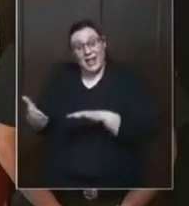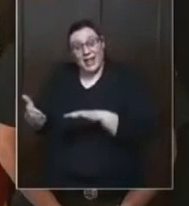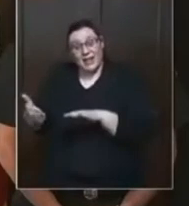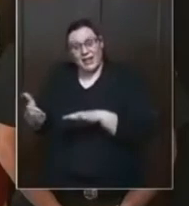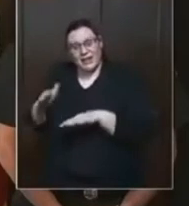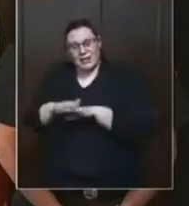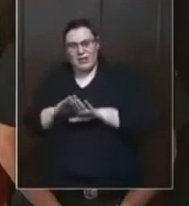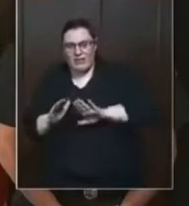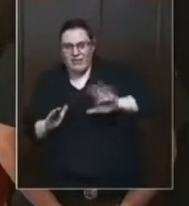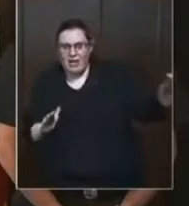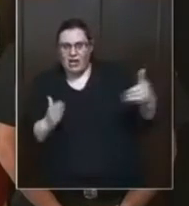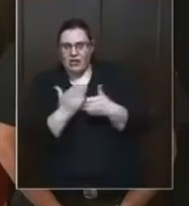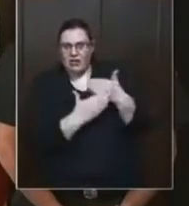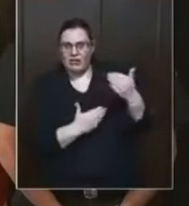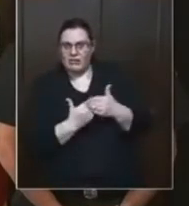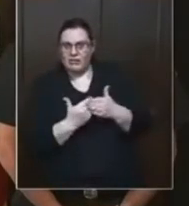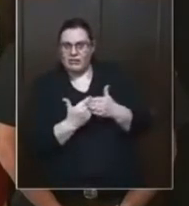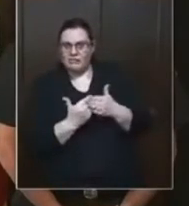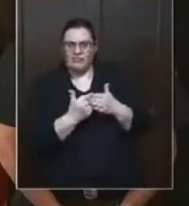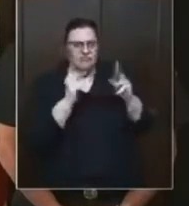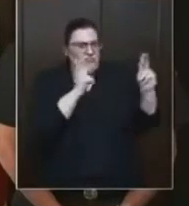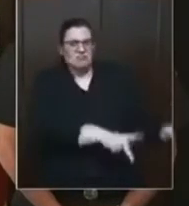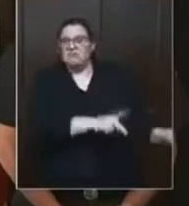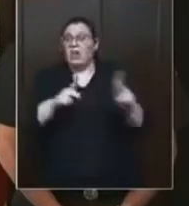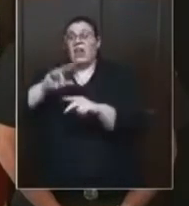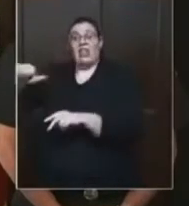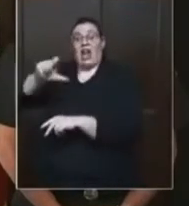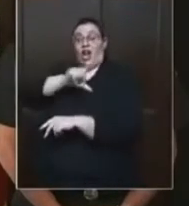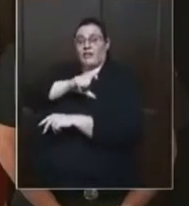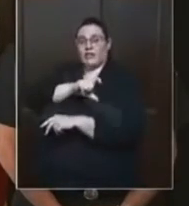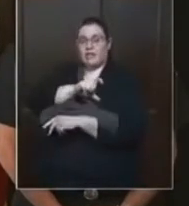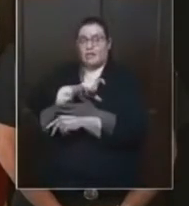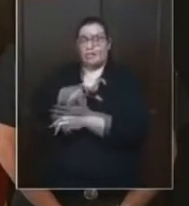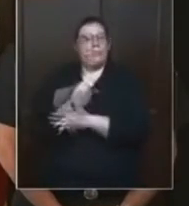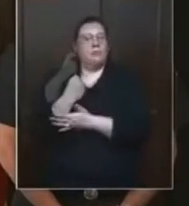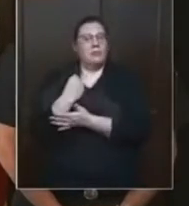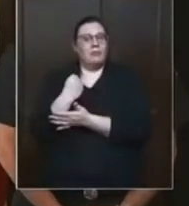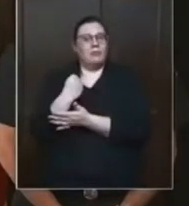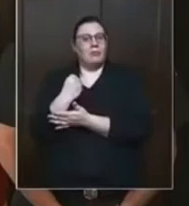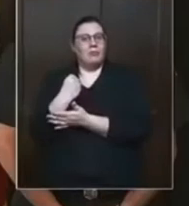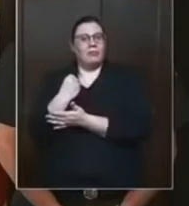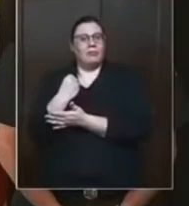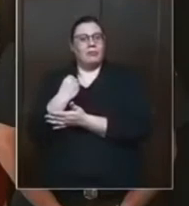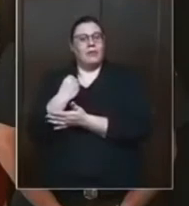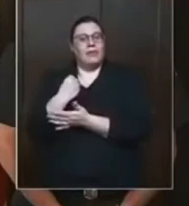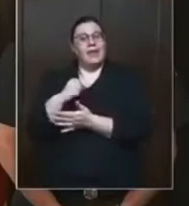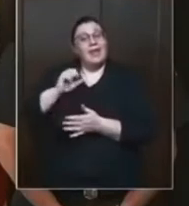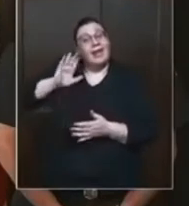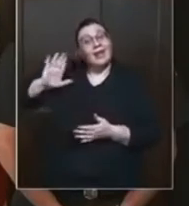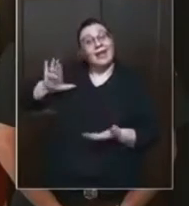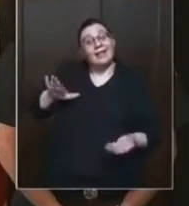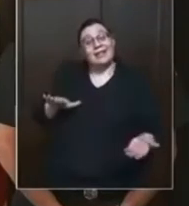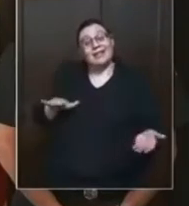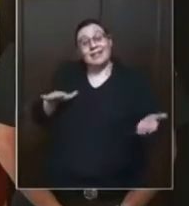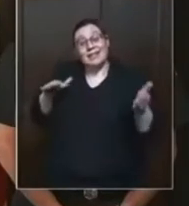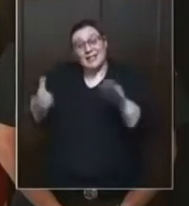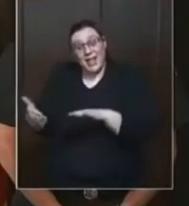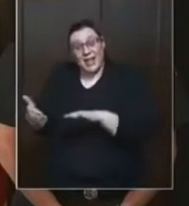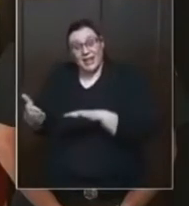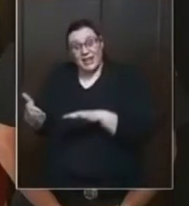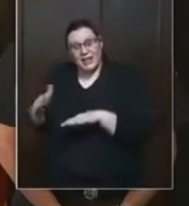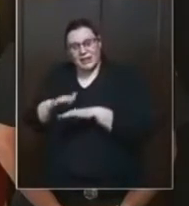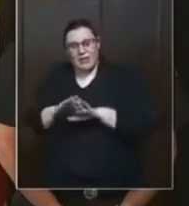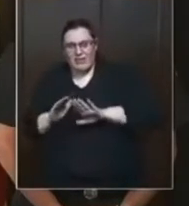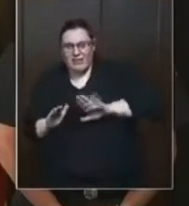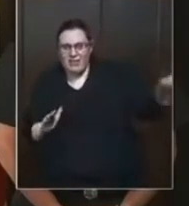this world. It's talking about you. And God, which is the Mosiah, Yahweh, have remembered